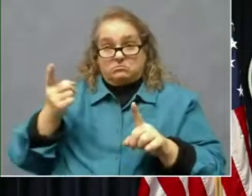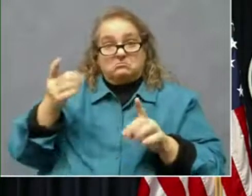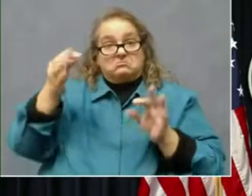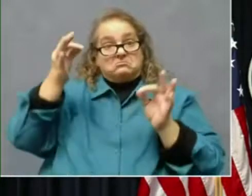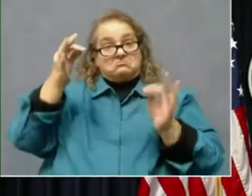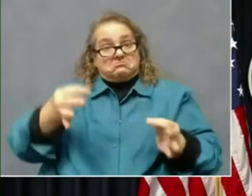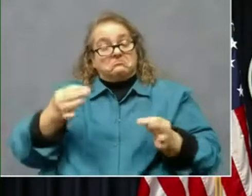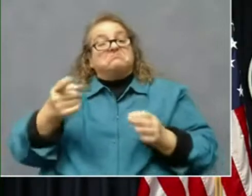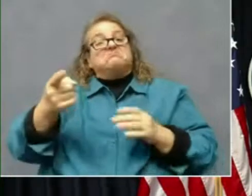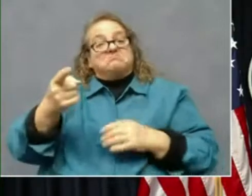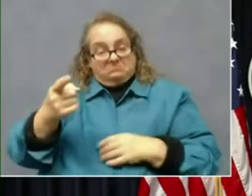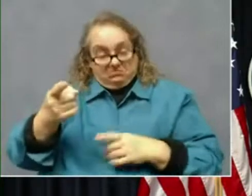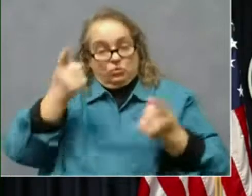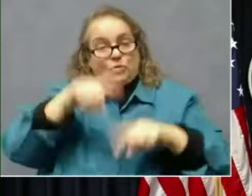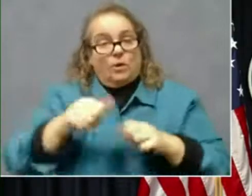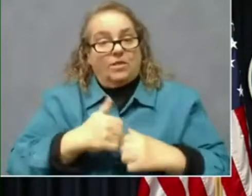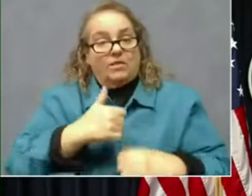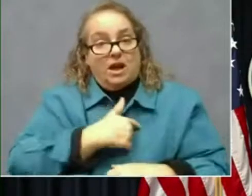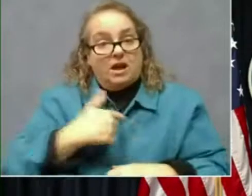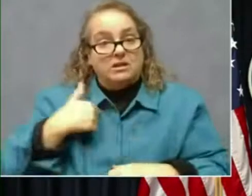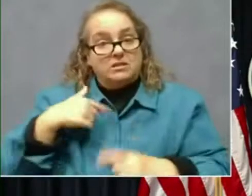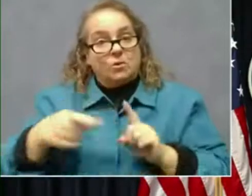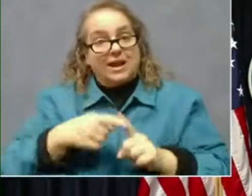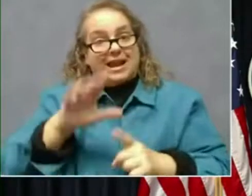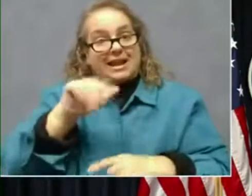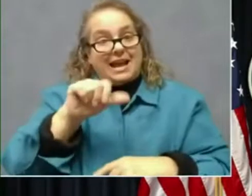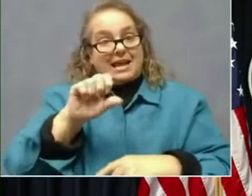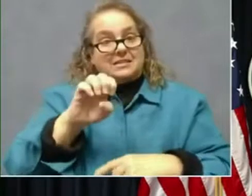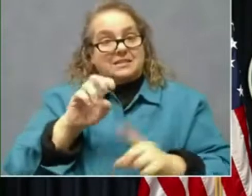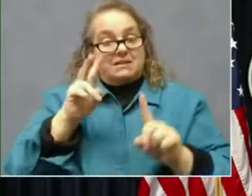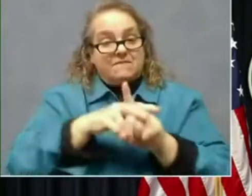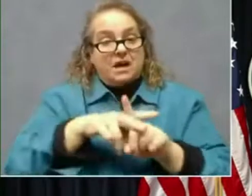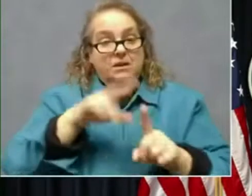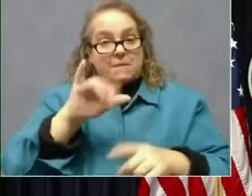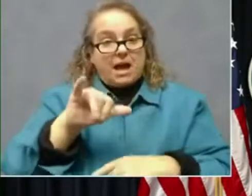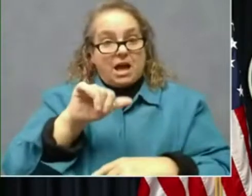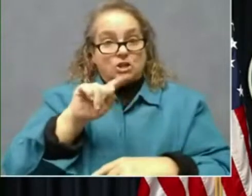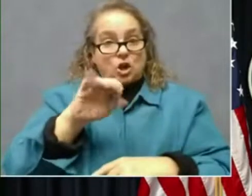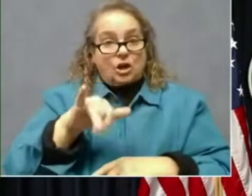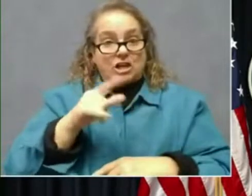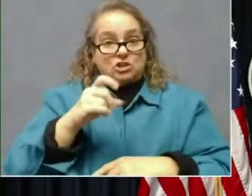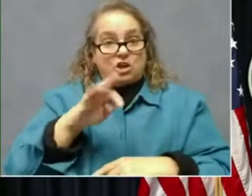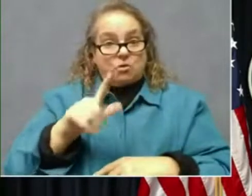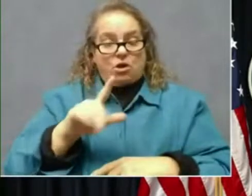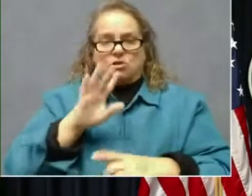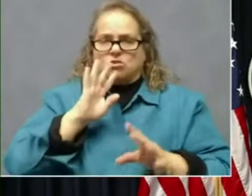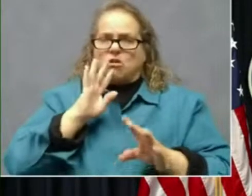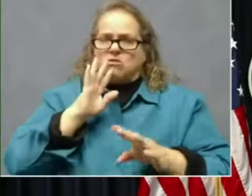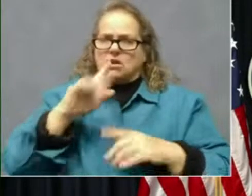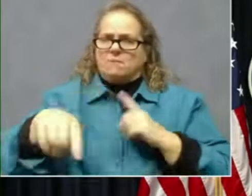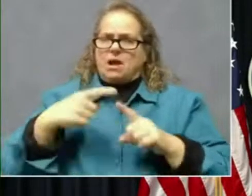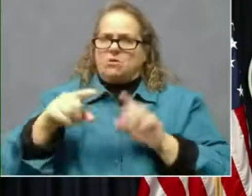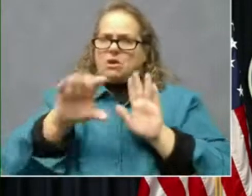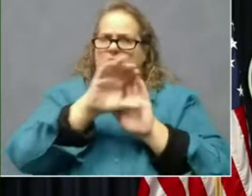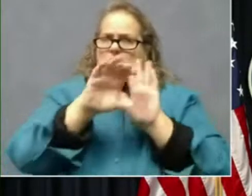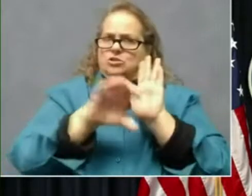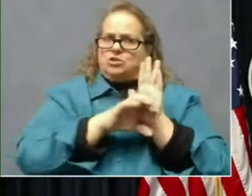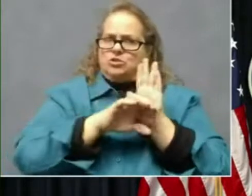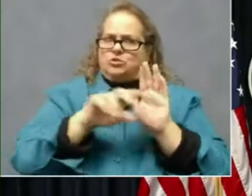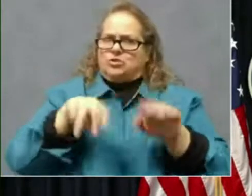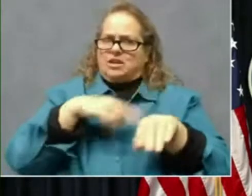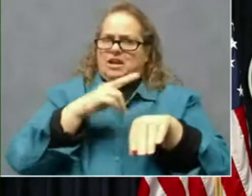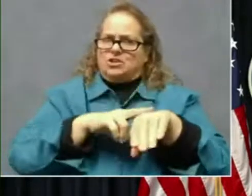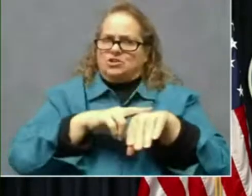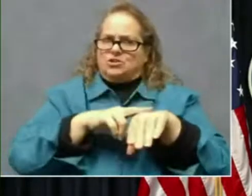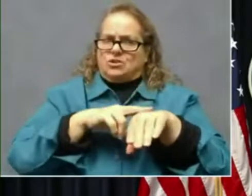case filed by the attorney general talked about the constitutional nature of these powers. And I think we're sending up a signal